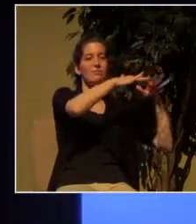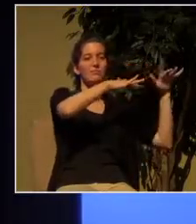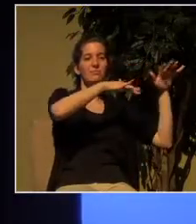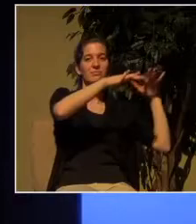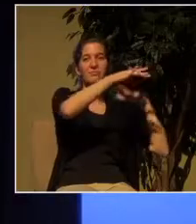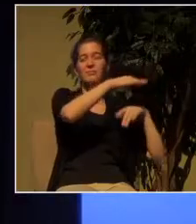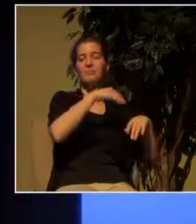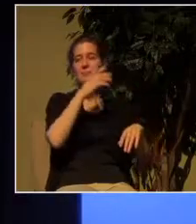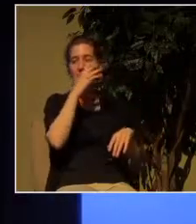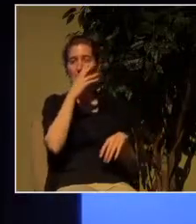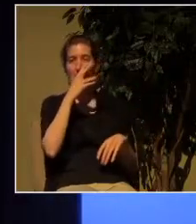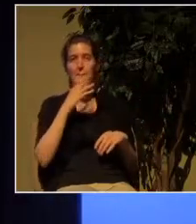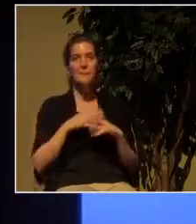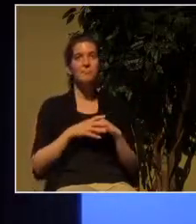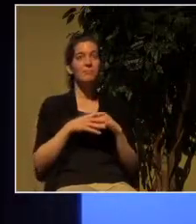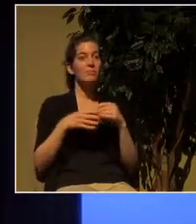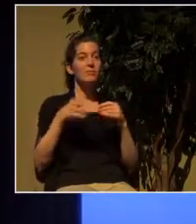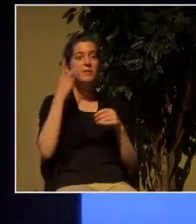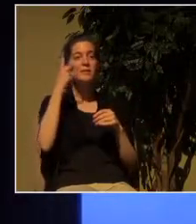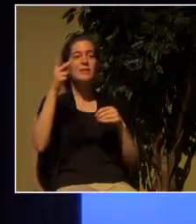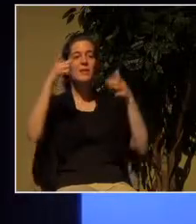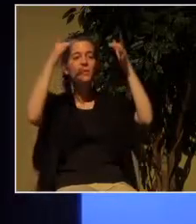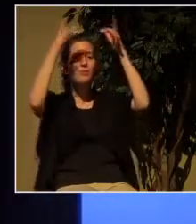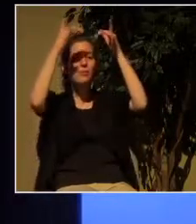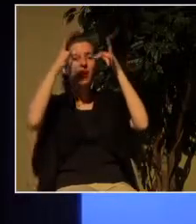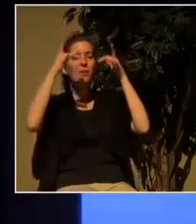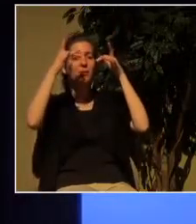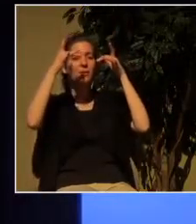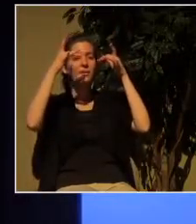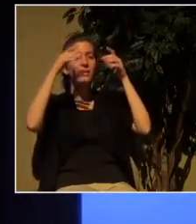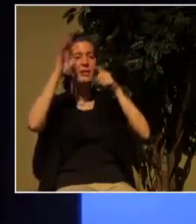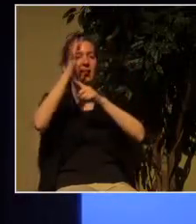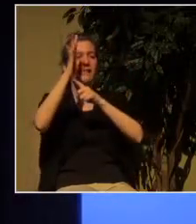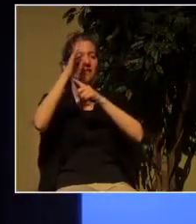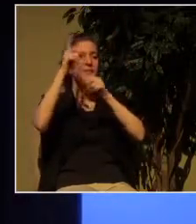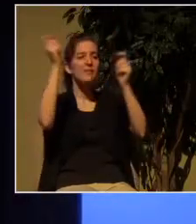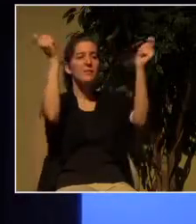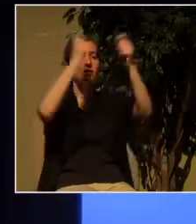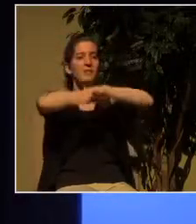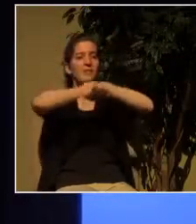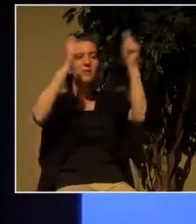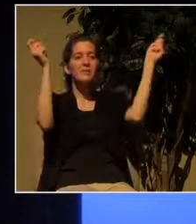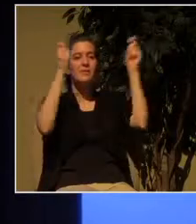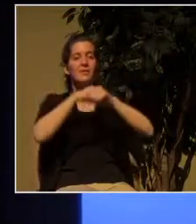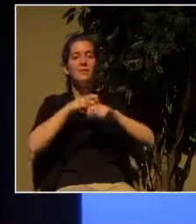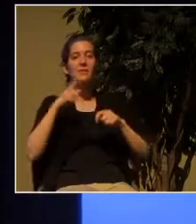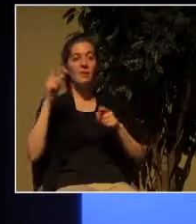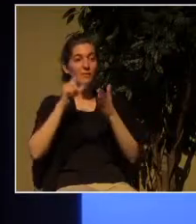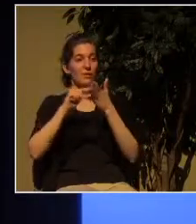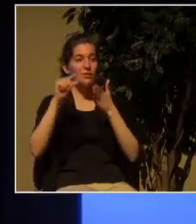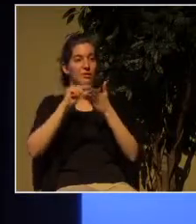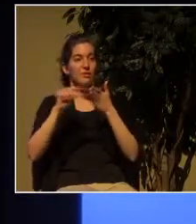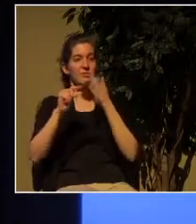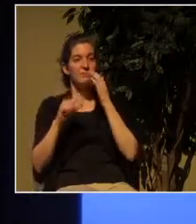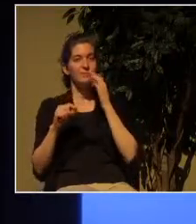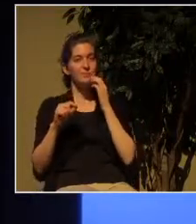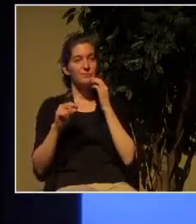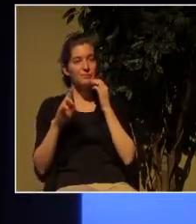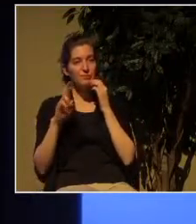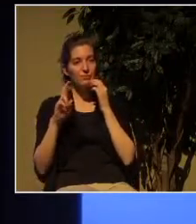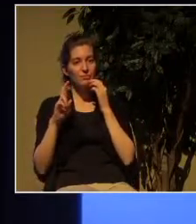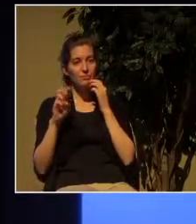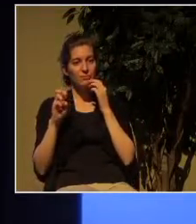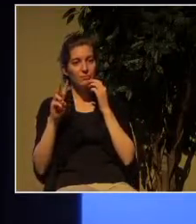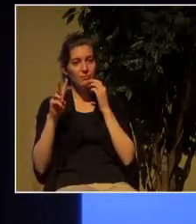crown and the palm branches and that scripture reference is Revelation 3 verse